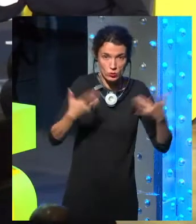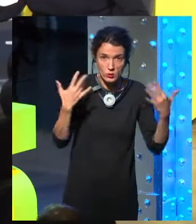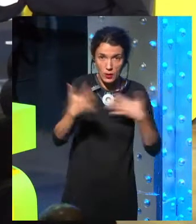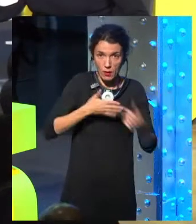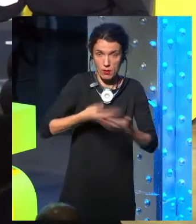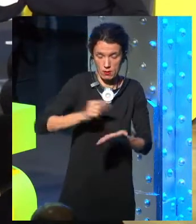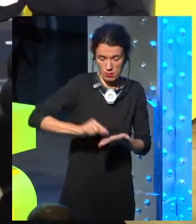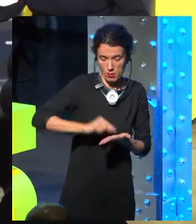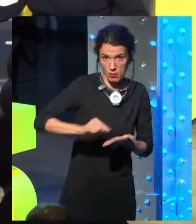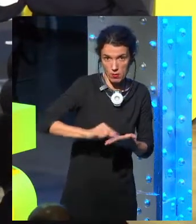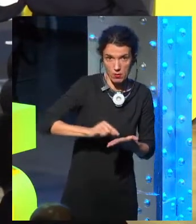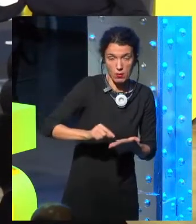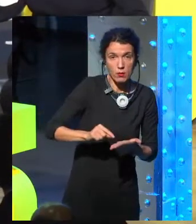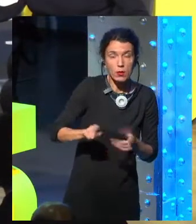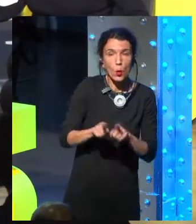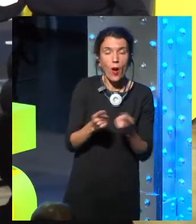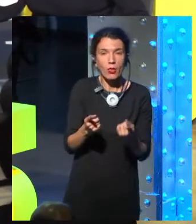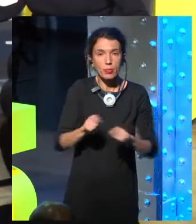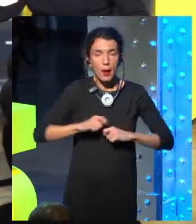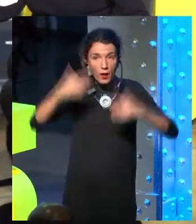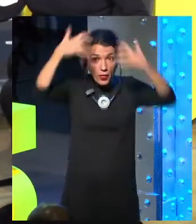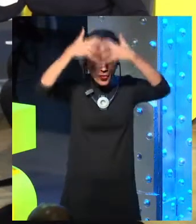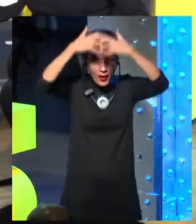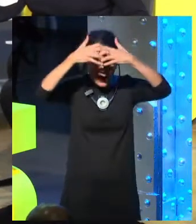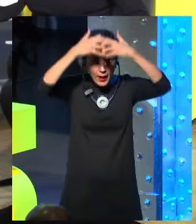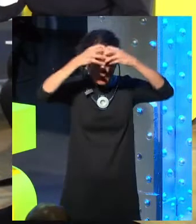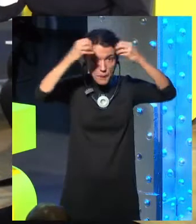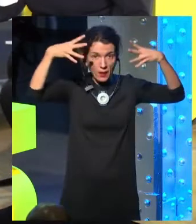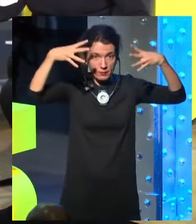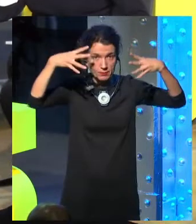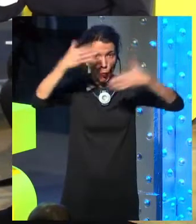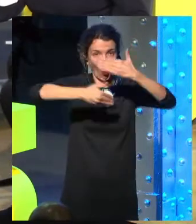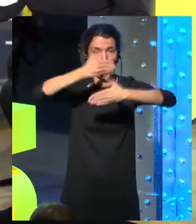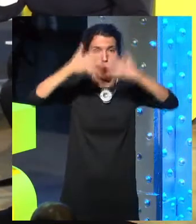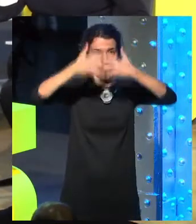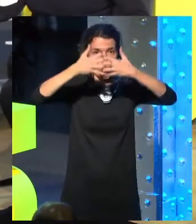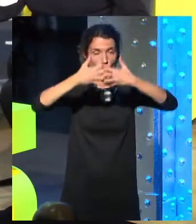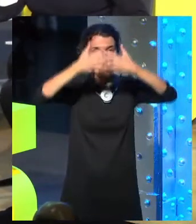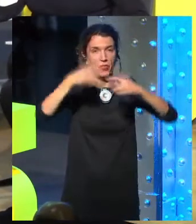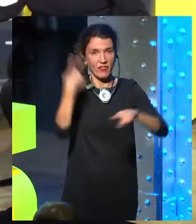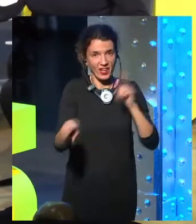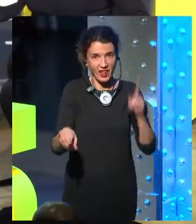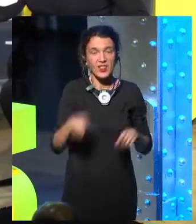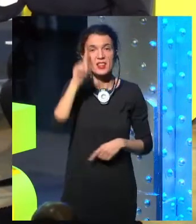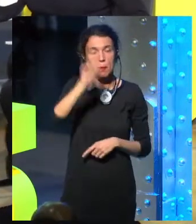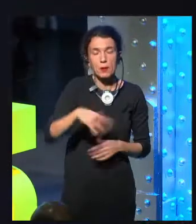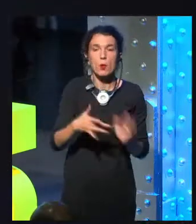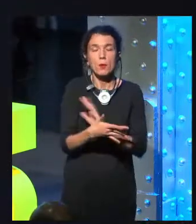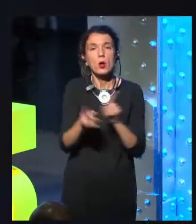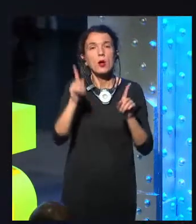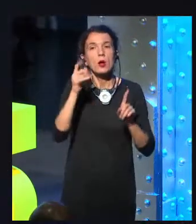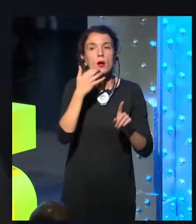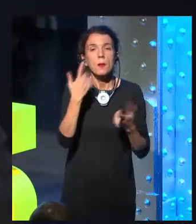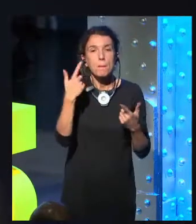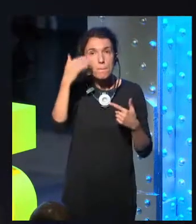a book. Turning open the page, taking notes, highlighting. It's that spatial memory that we don't have when everything is compressed to two